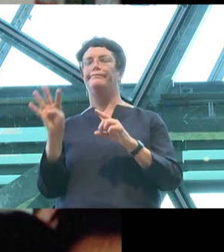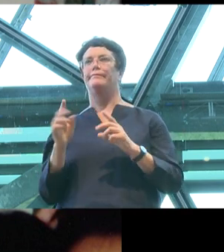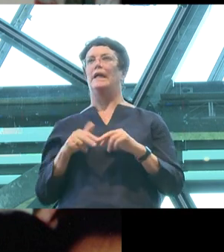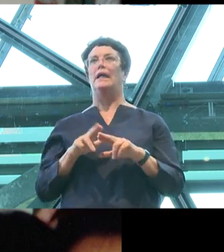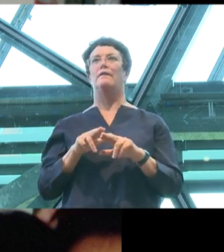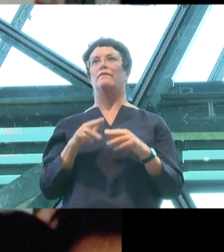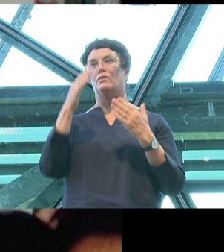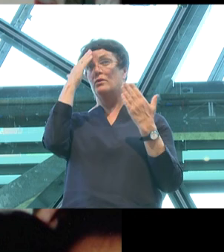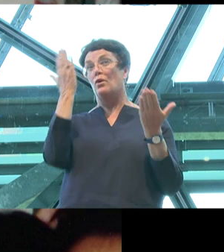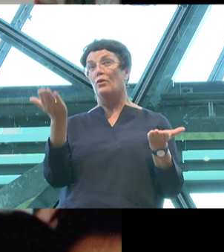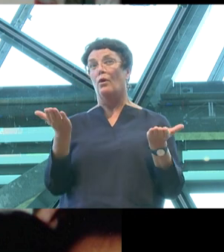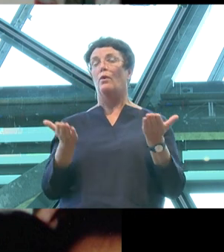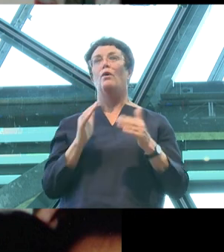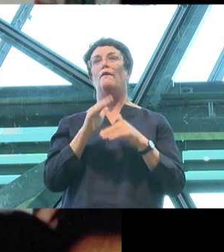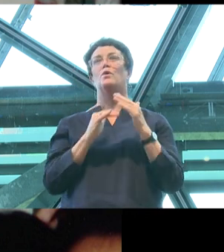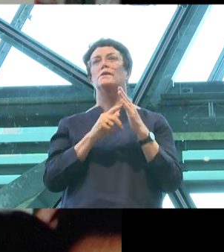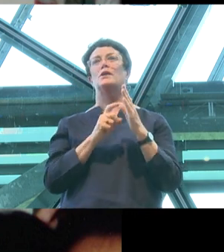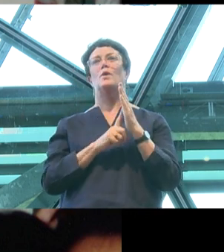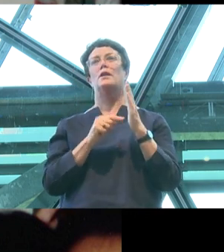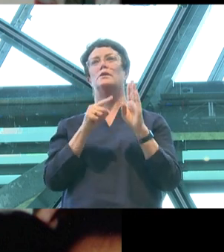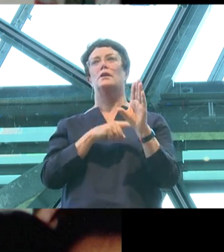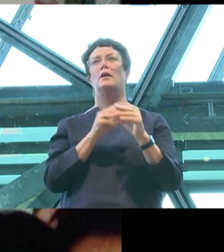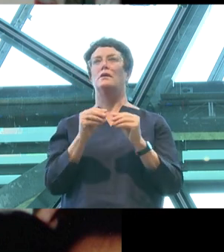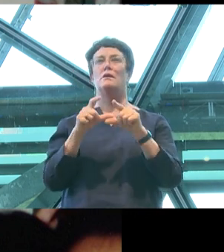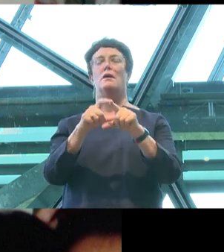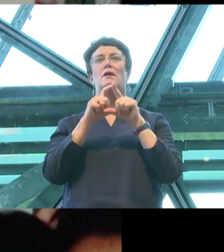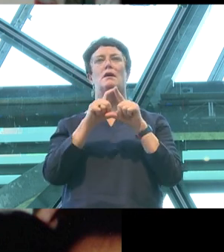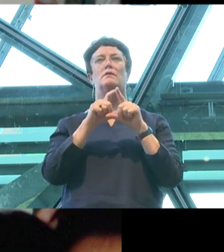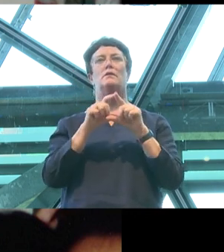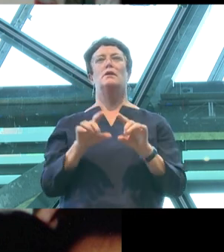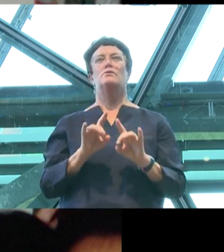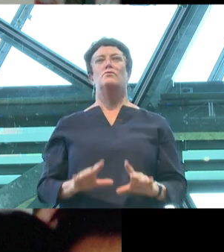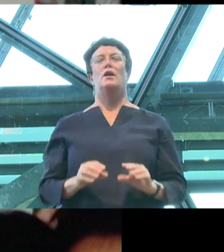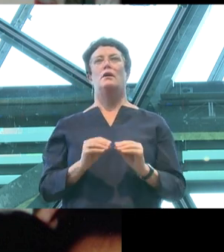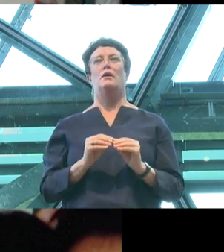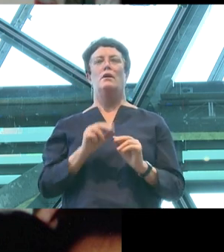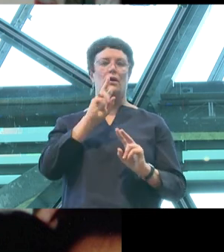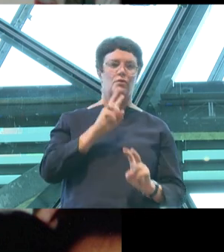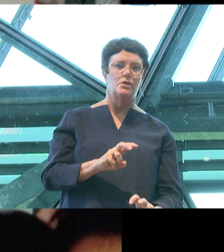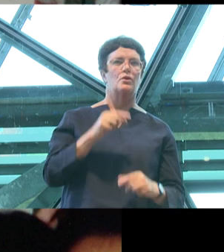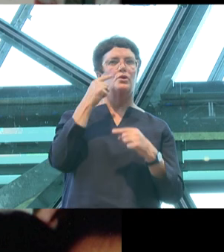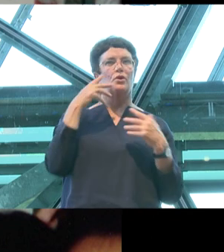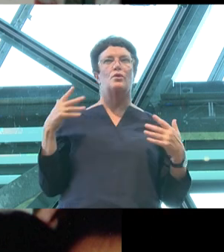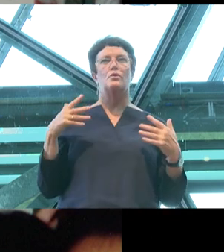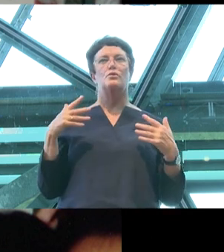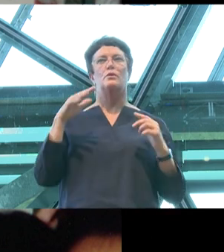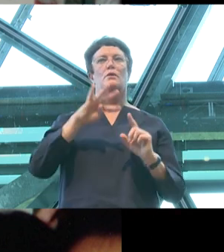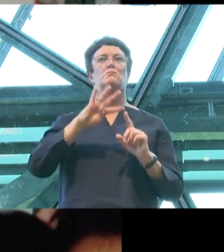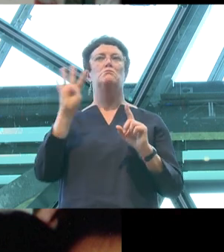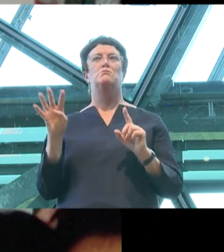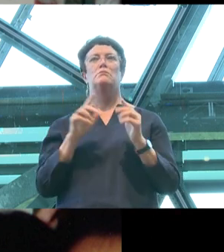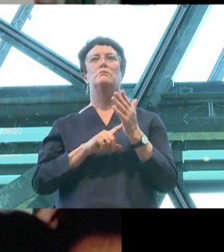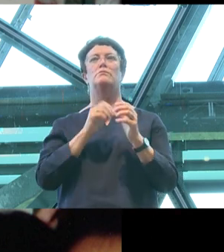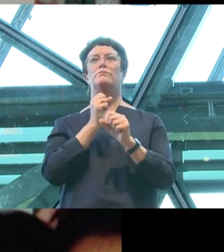-committed is tough in this country. Independent studies still consistently show that LGBTIQ Australians have the